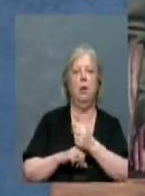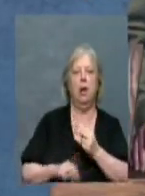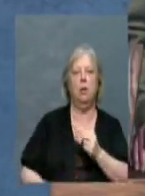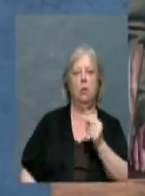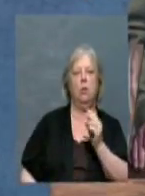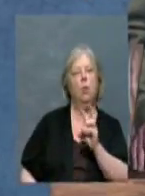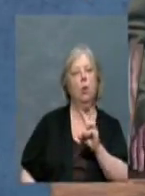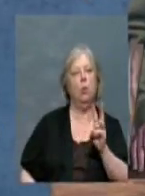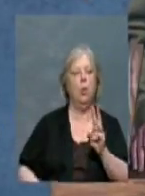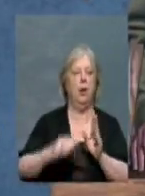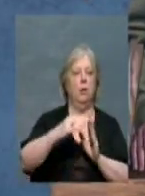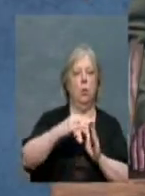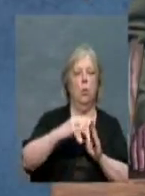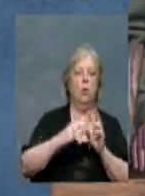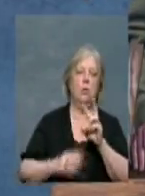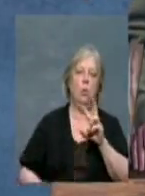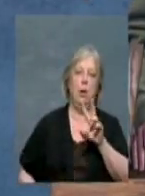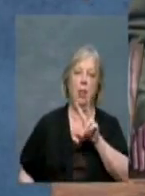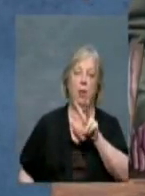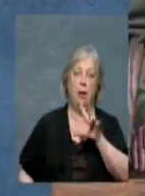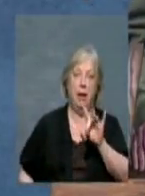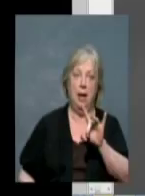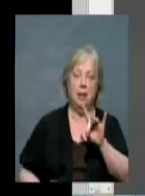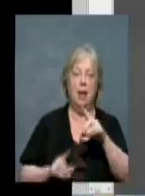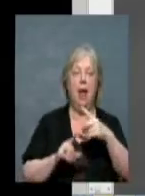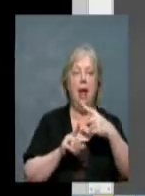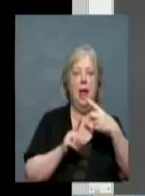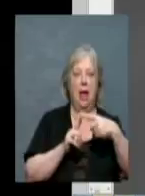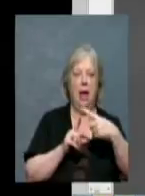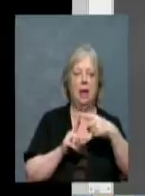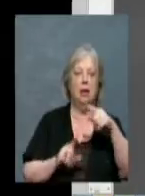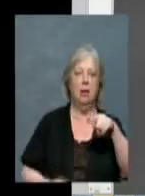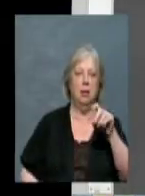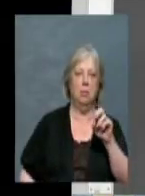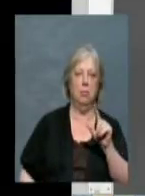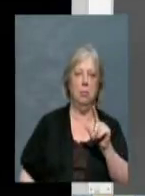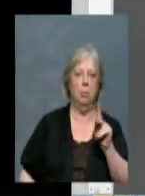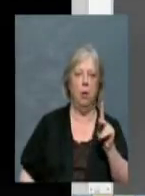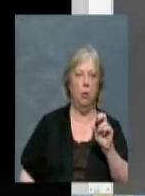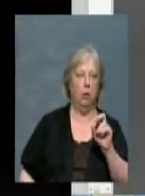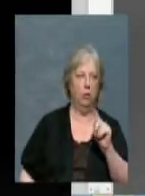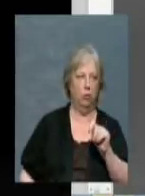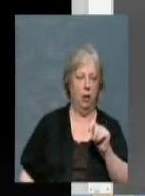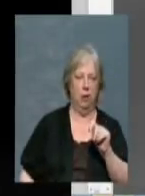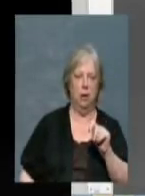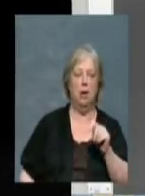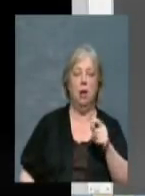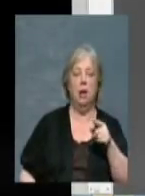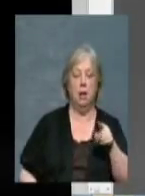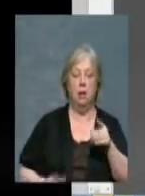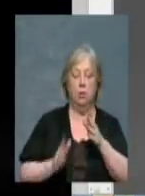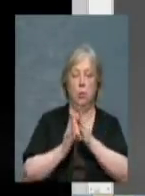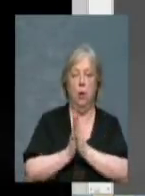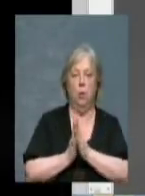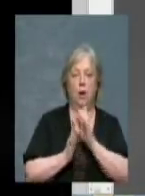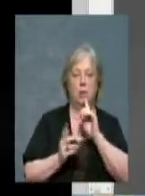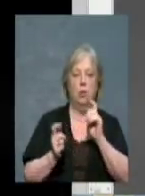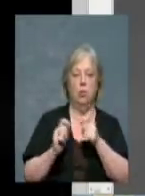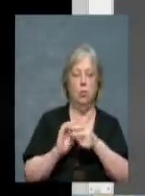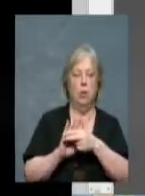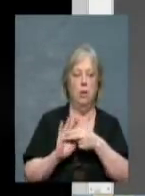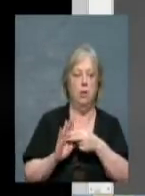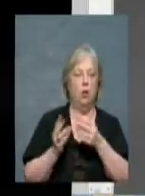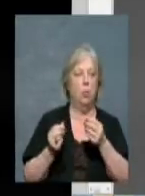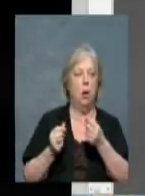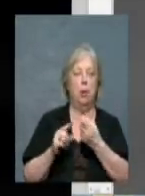corner of West 38 and Holt Street. The request before you is to rezone the property from